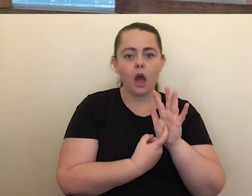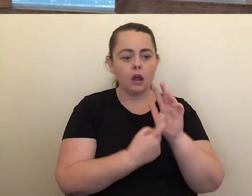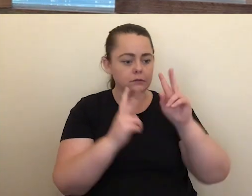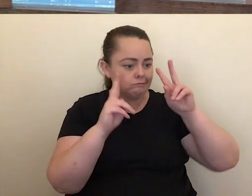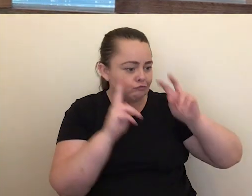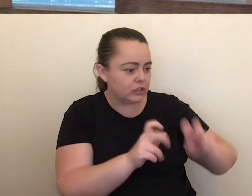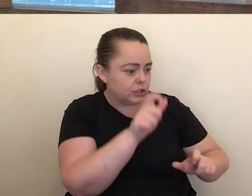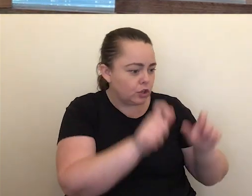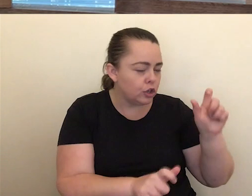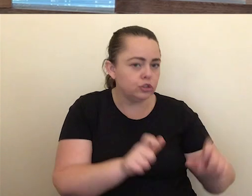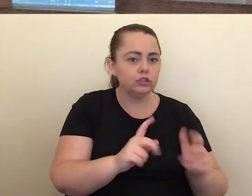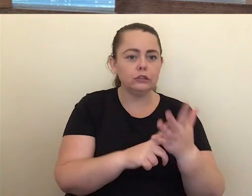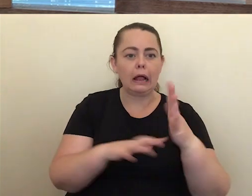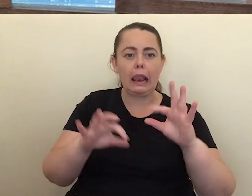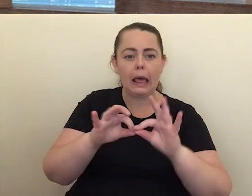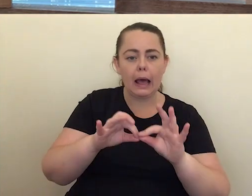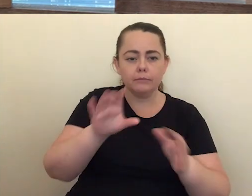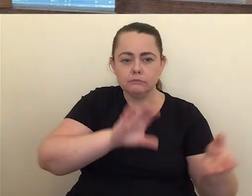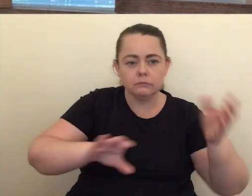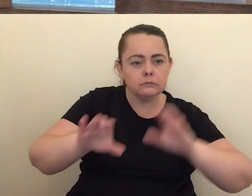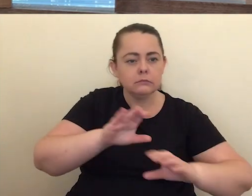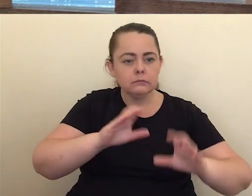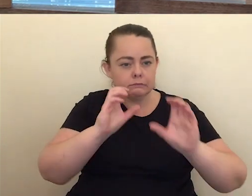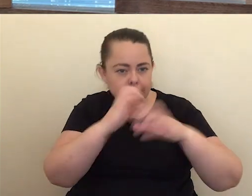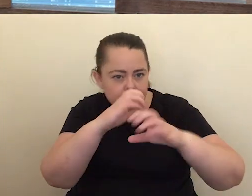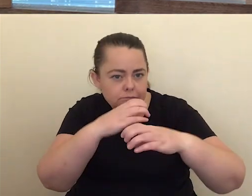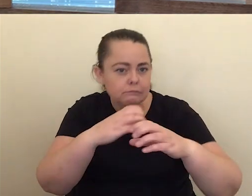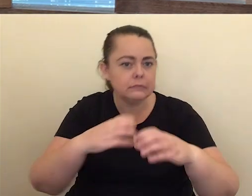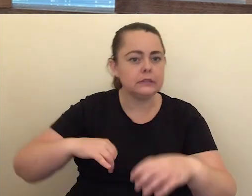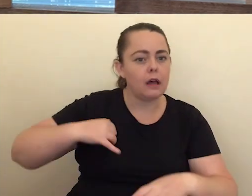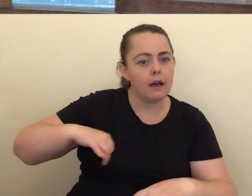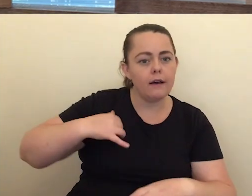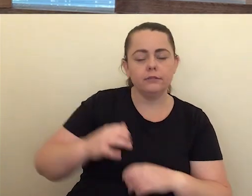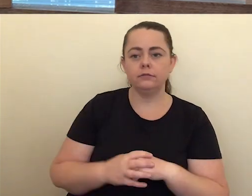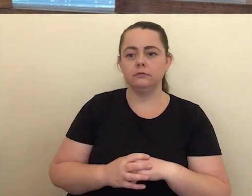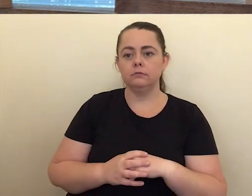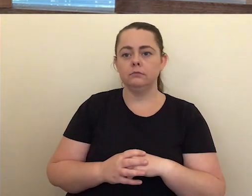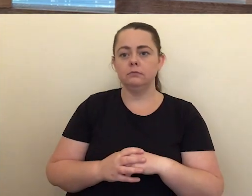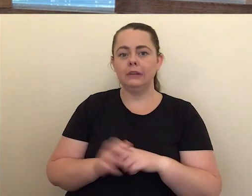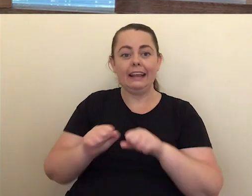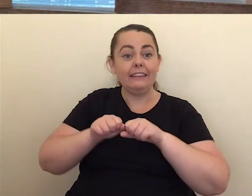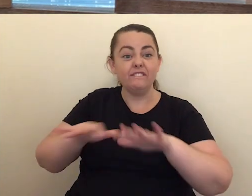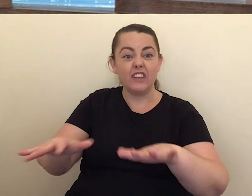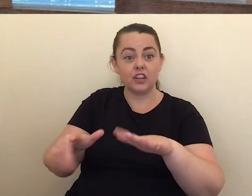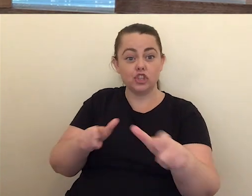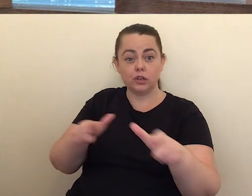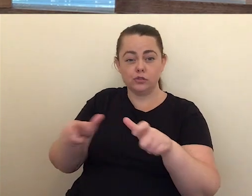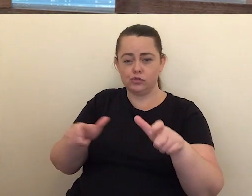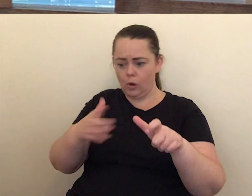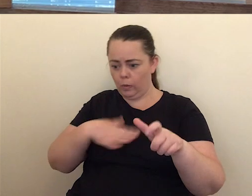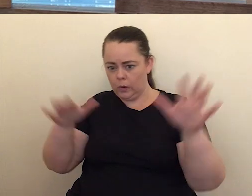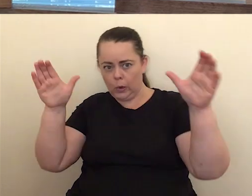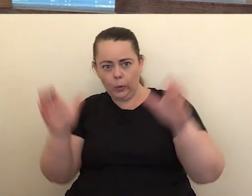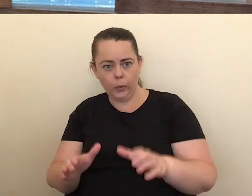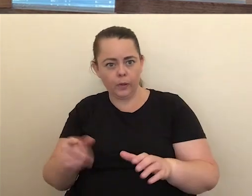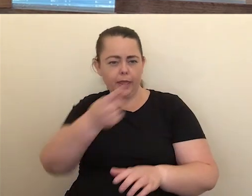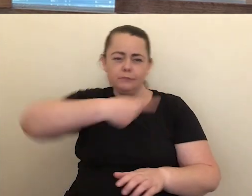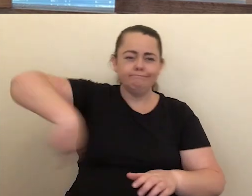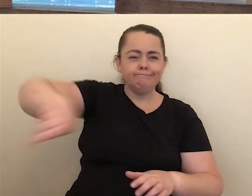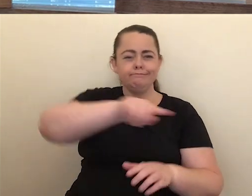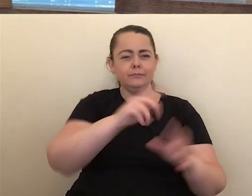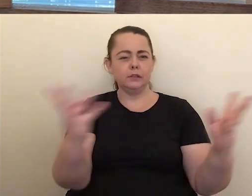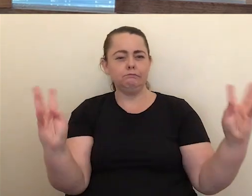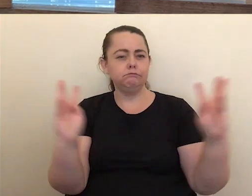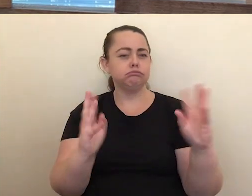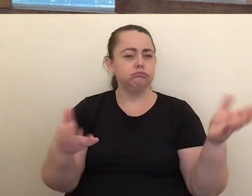epidemiologists, laboratory staff and infection control practitioners who all work together to really identify